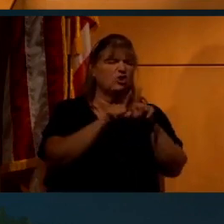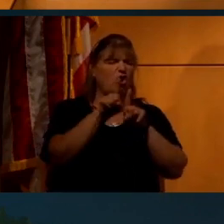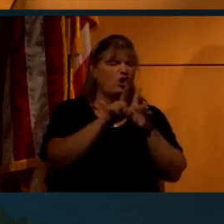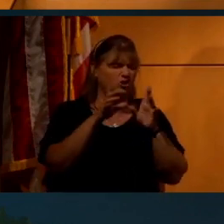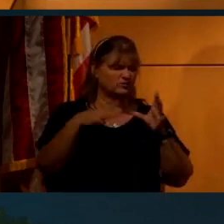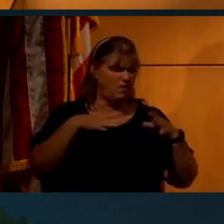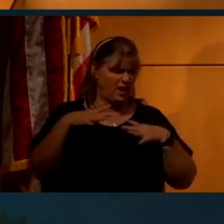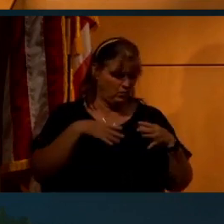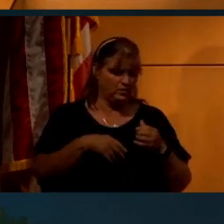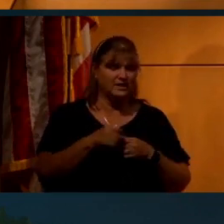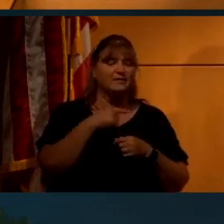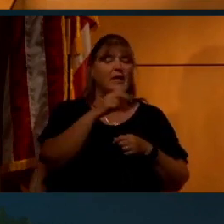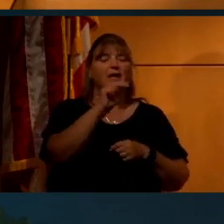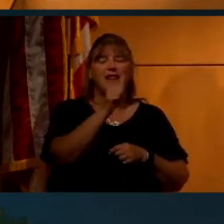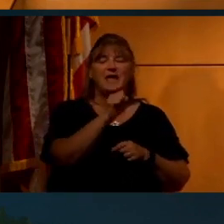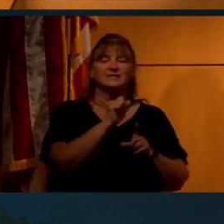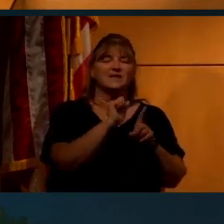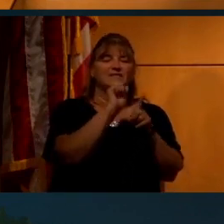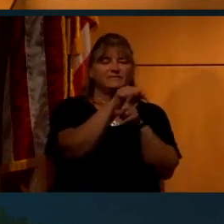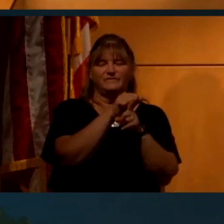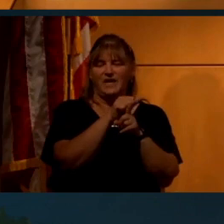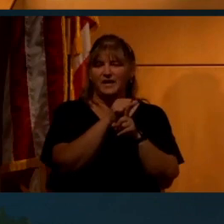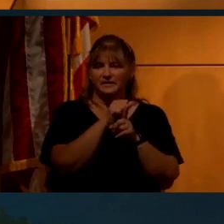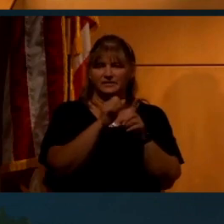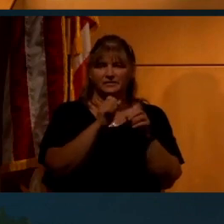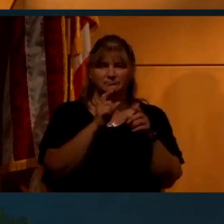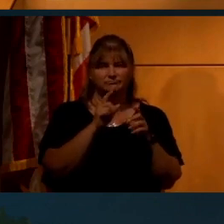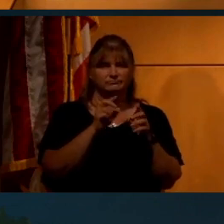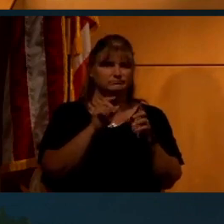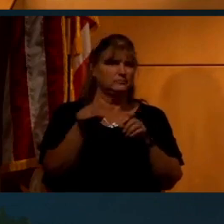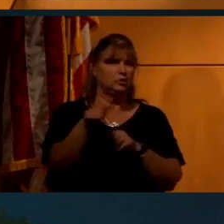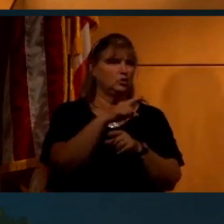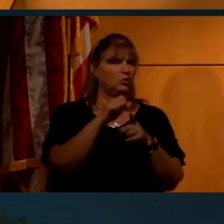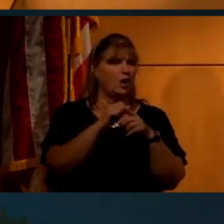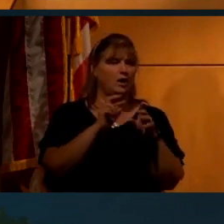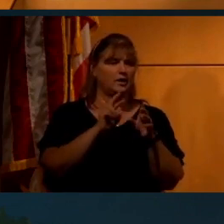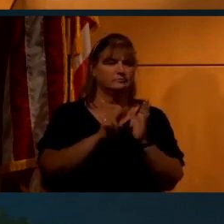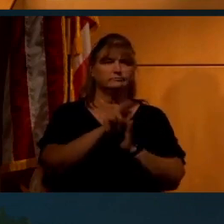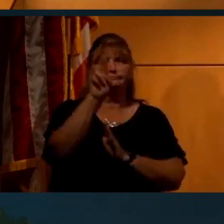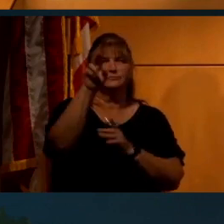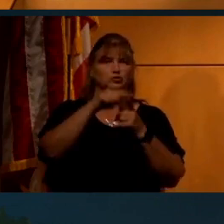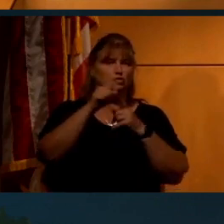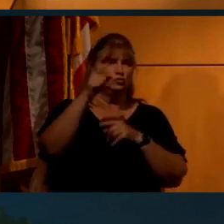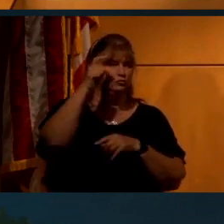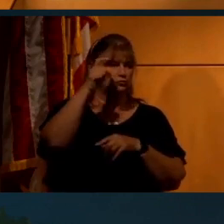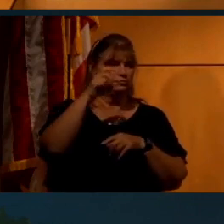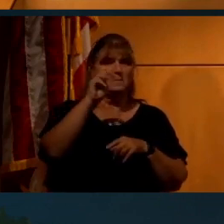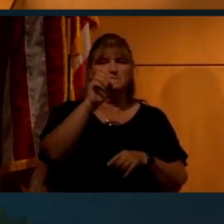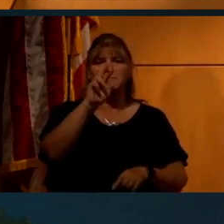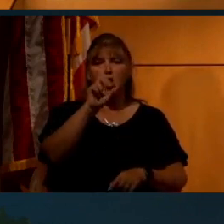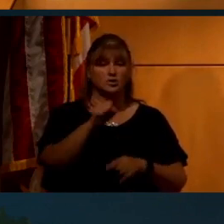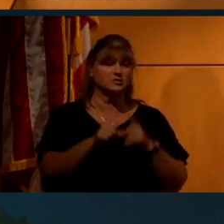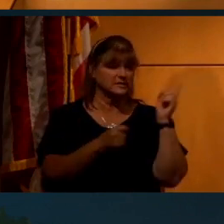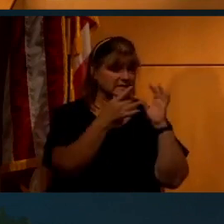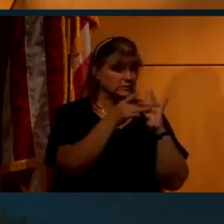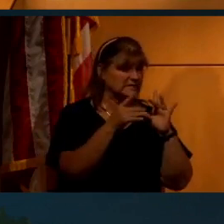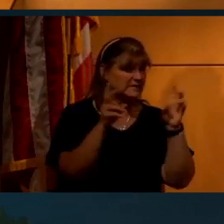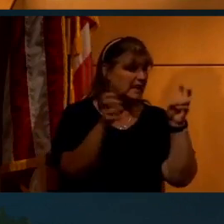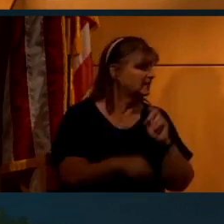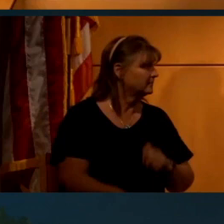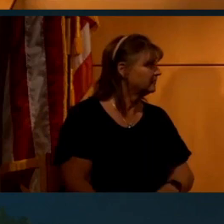And it's that NASA faked a mission to Mars. So let's see what this TV show has to say about that.